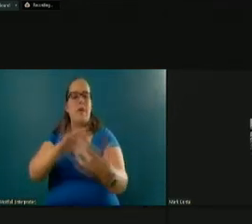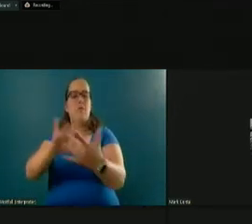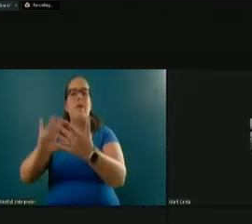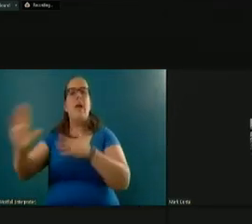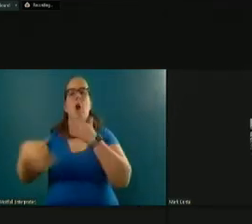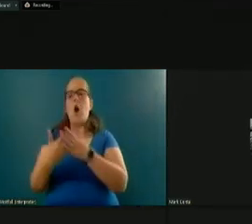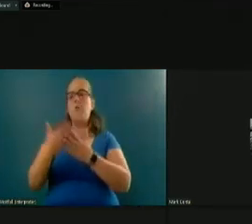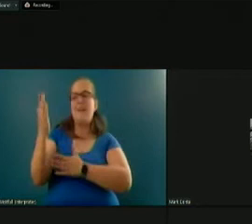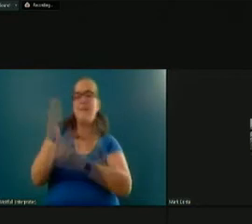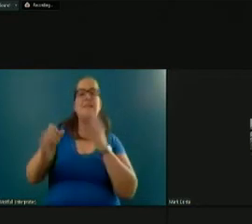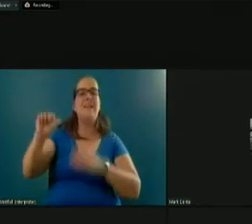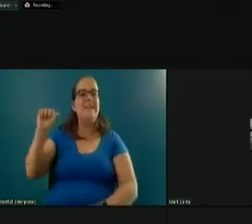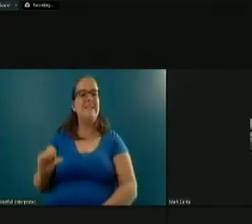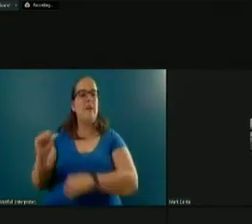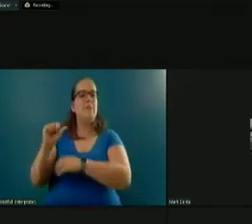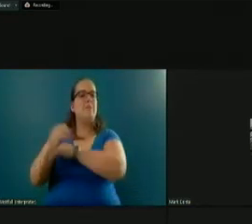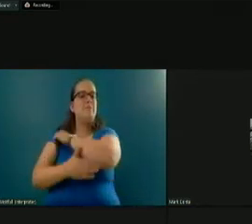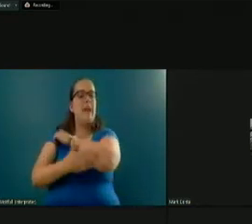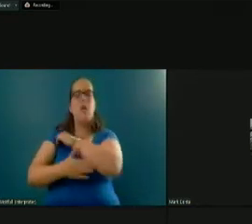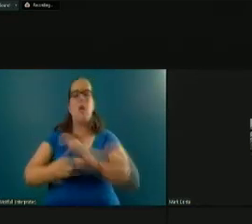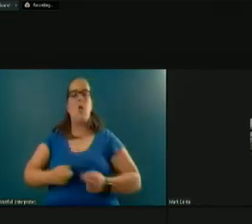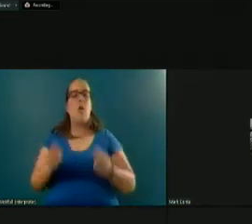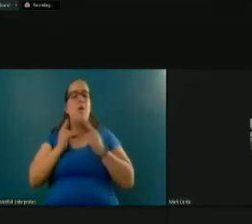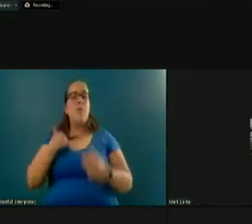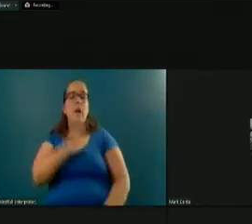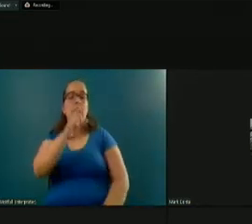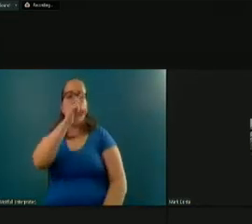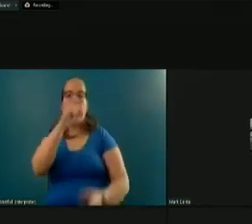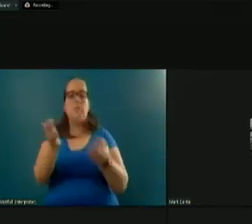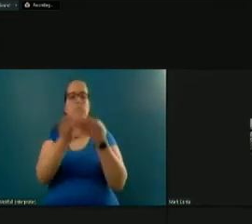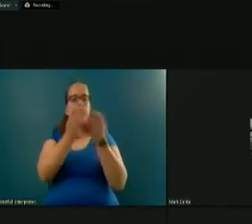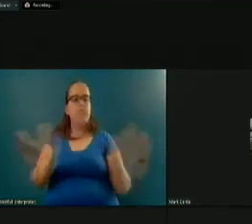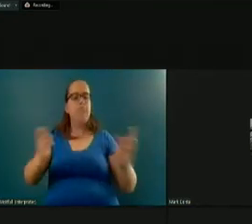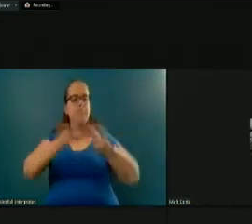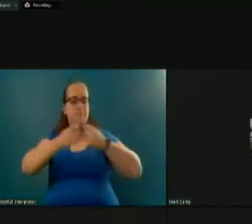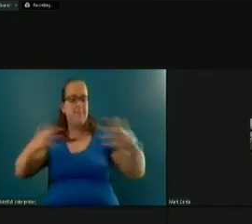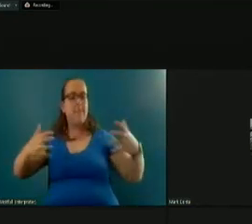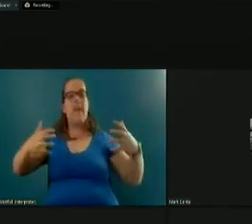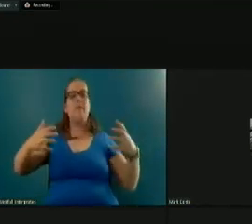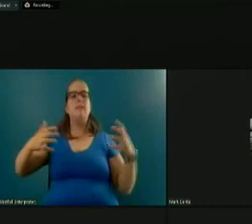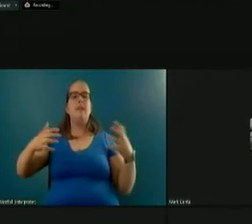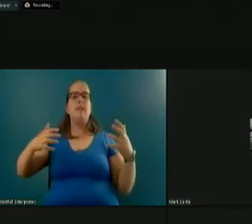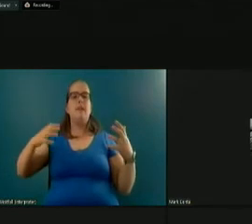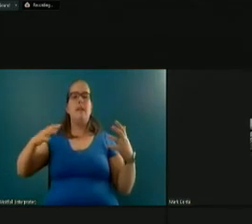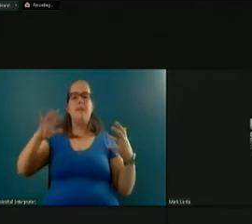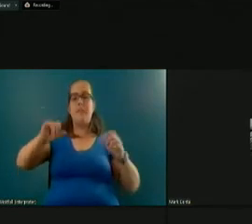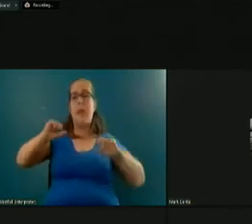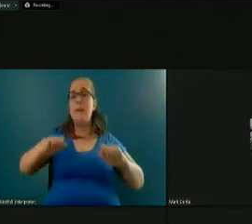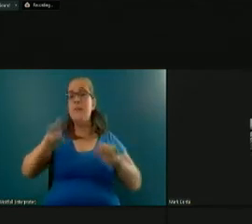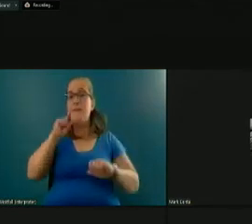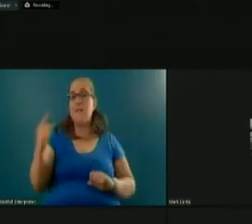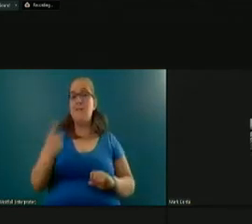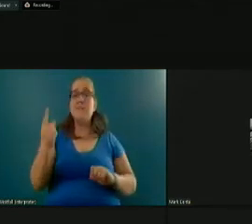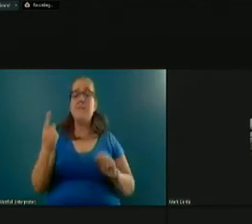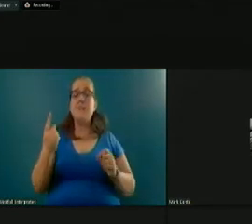South County residents so that we really broaden and expand the potential for somebody to